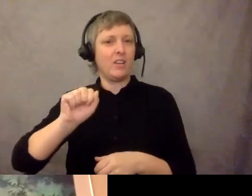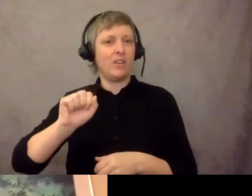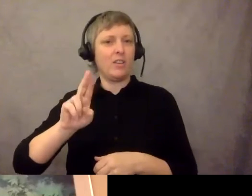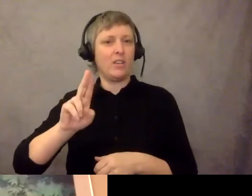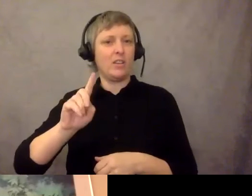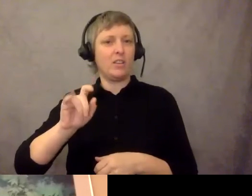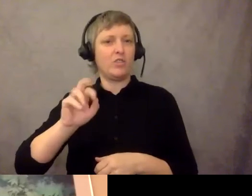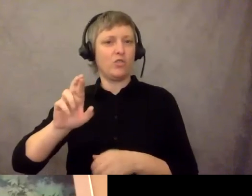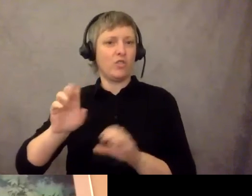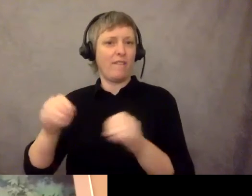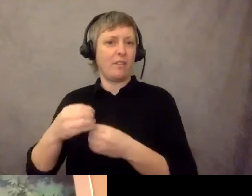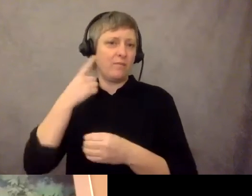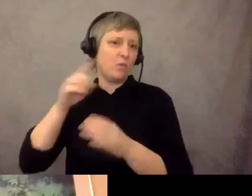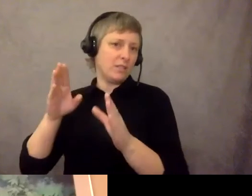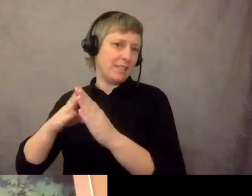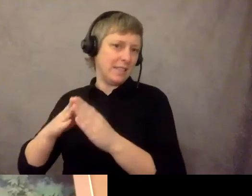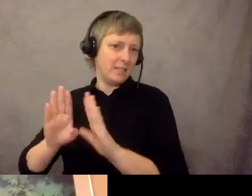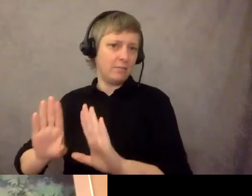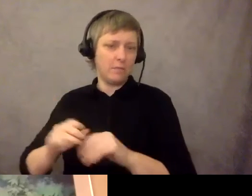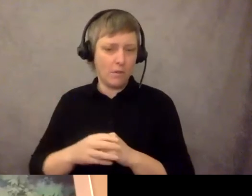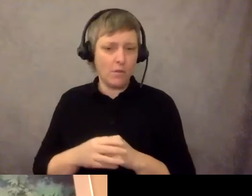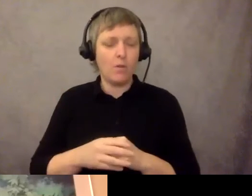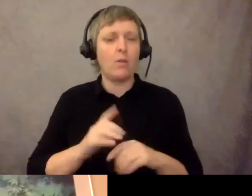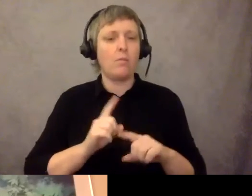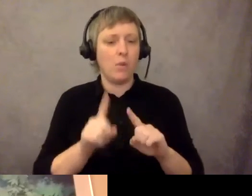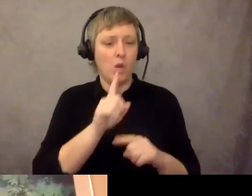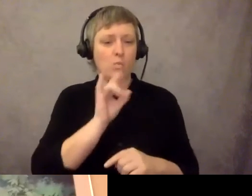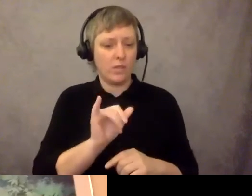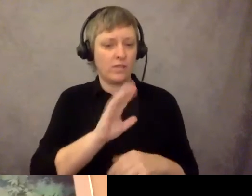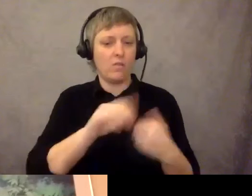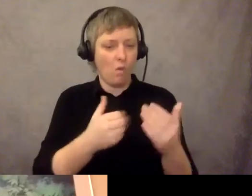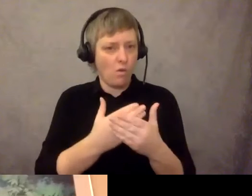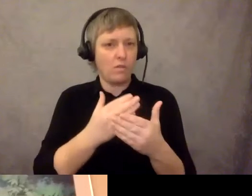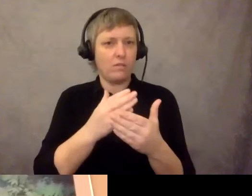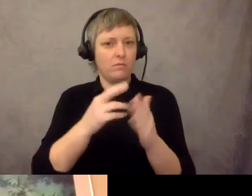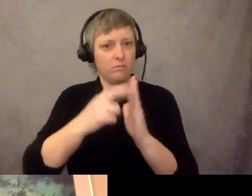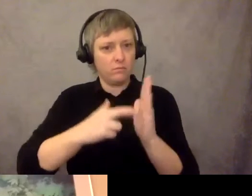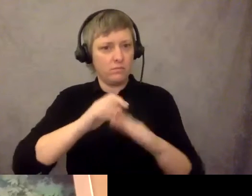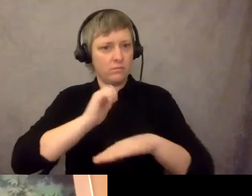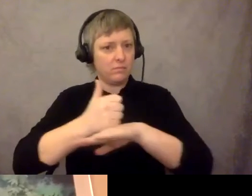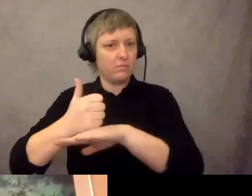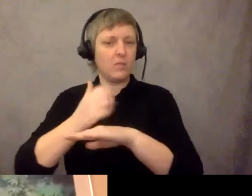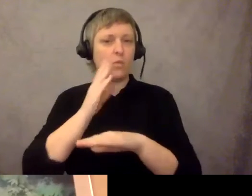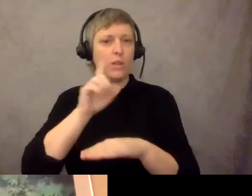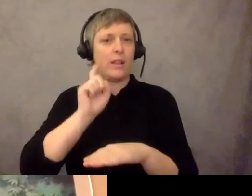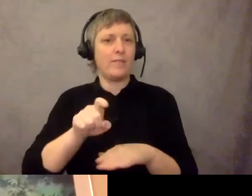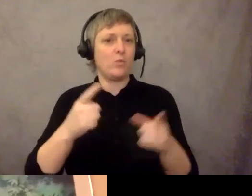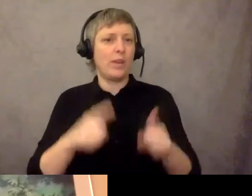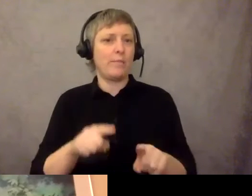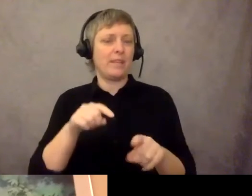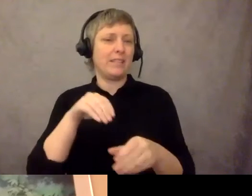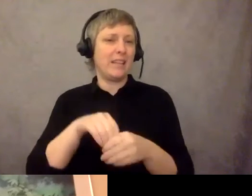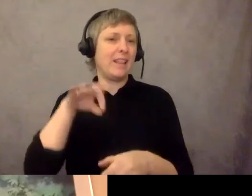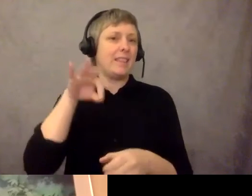has to happen through the elections office at Multnomah county and most people, maybe